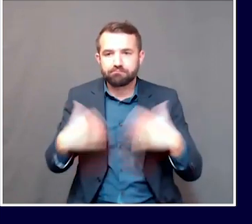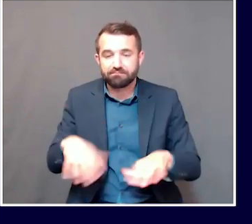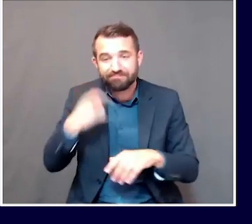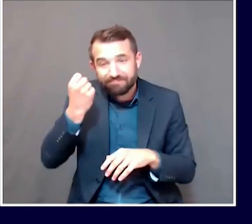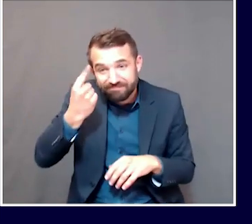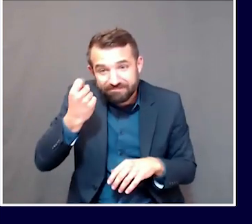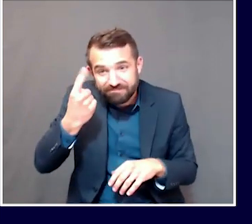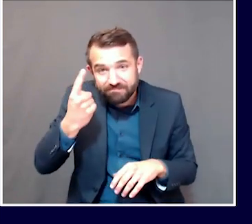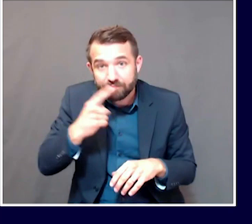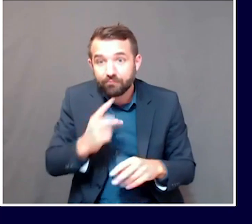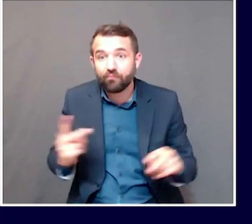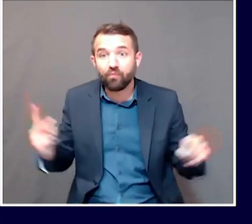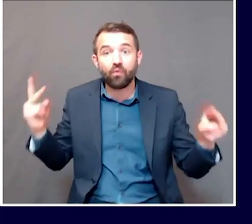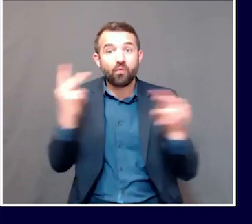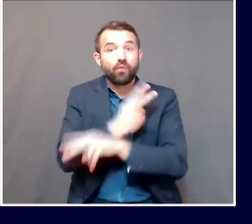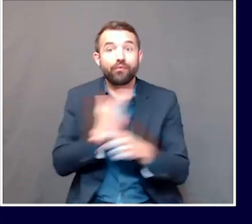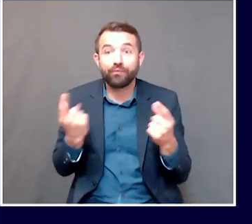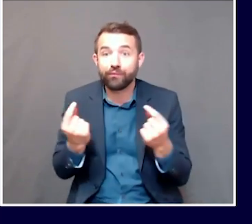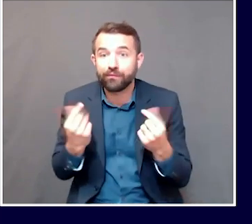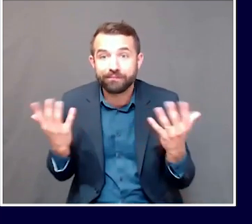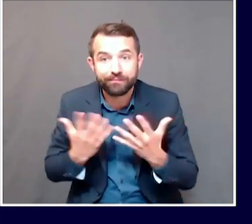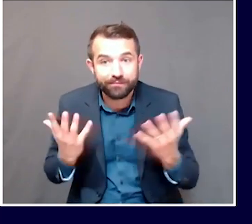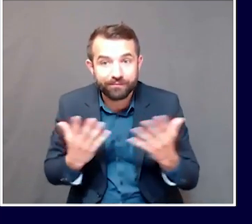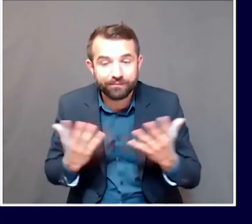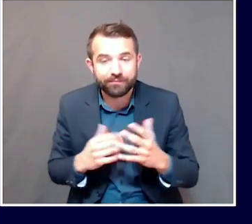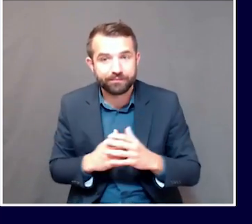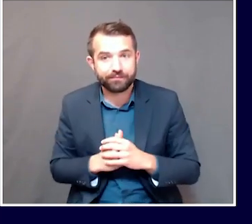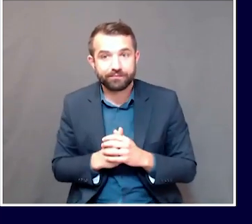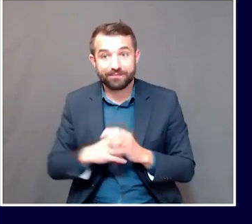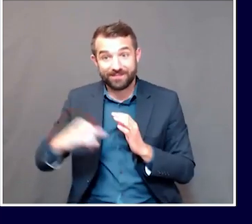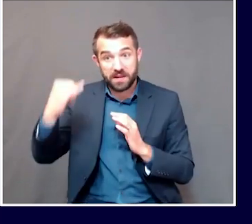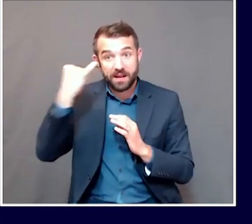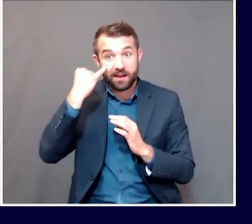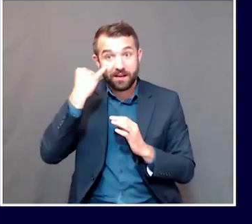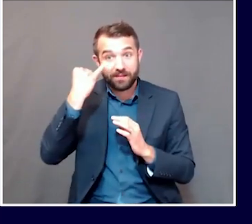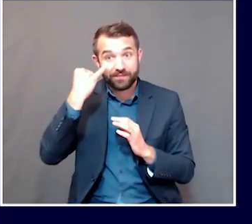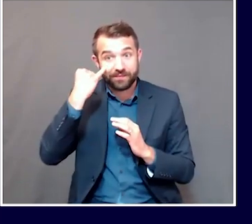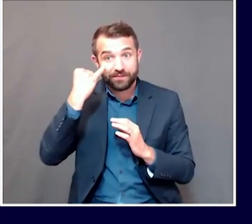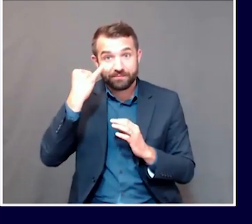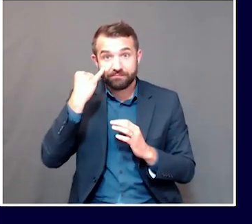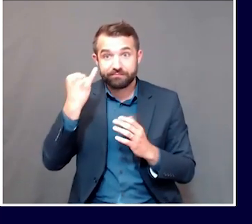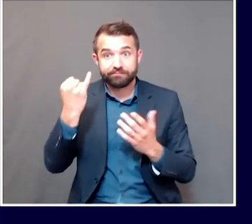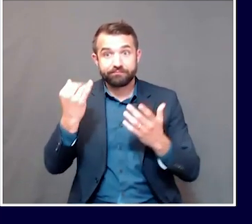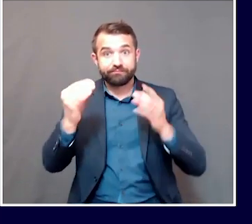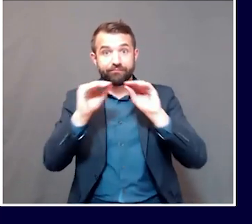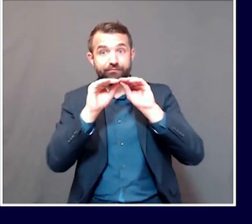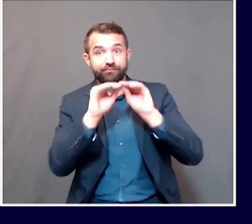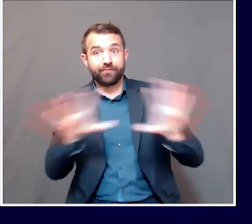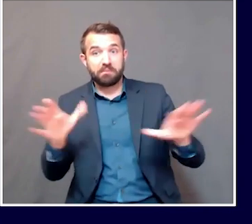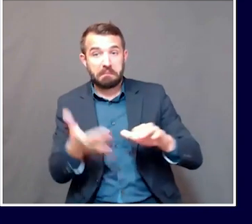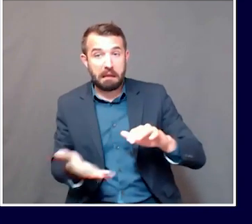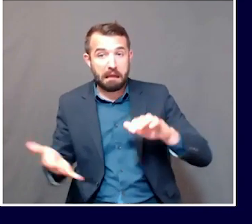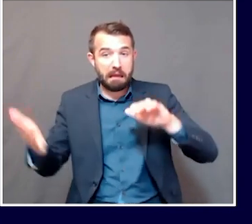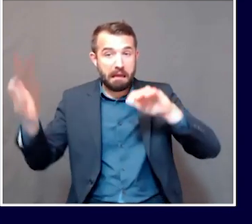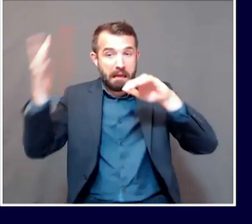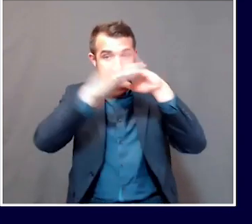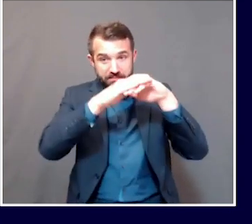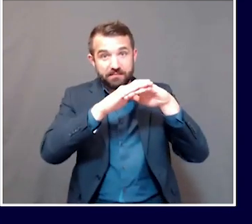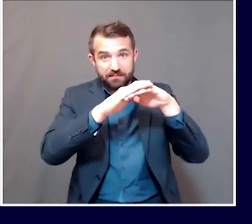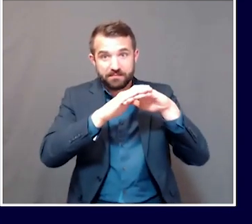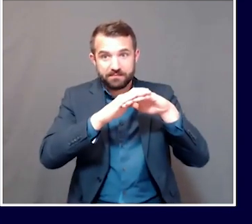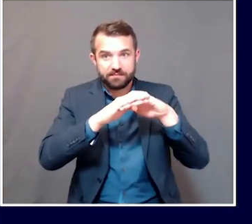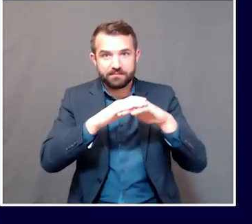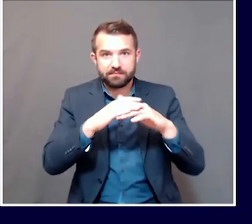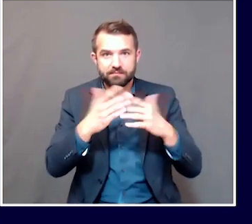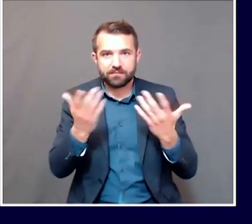devastating to our economy than an outbreak or resurgence of this deadly and untreatable virus